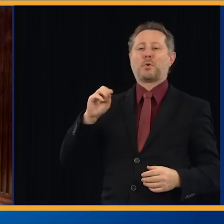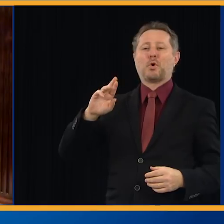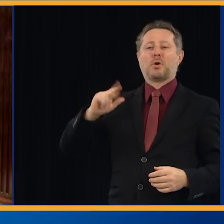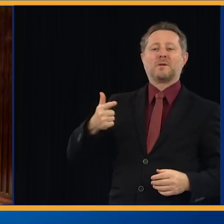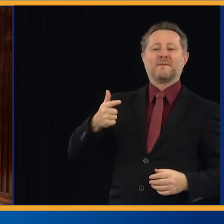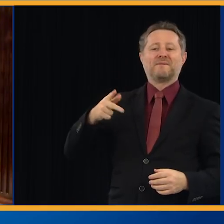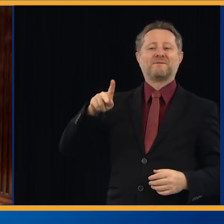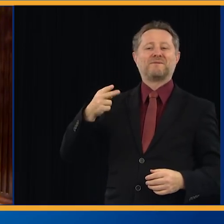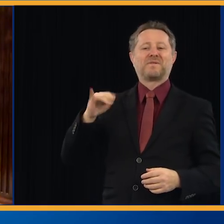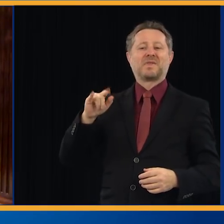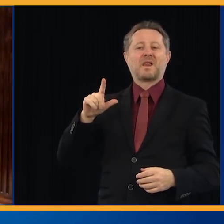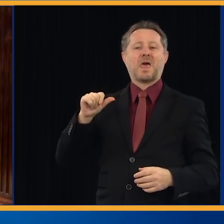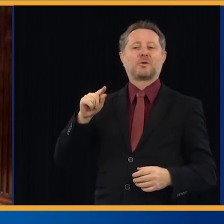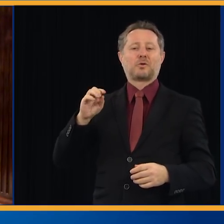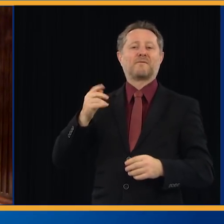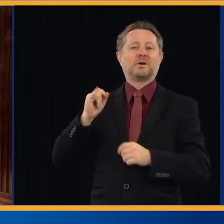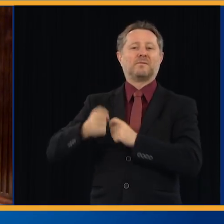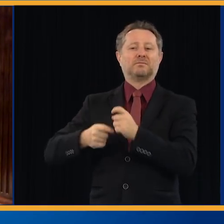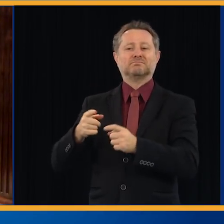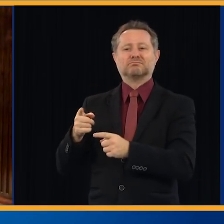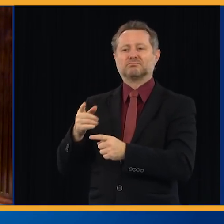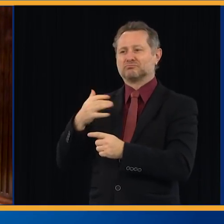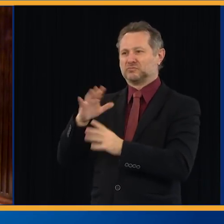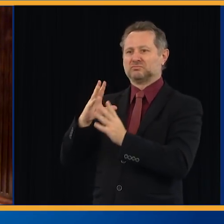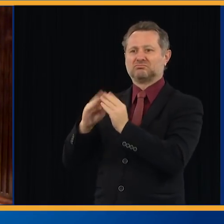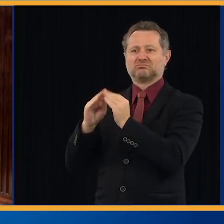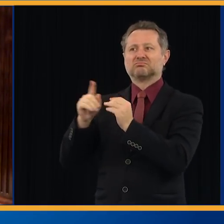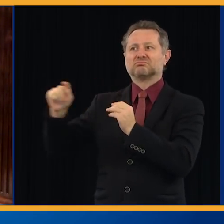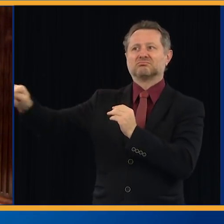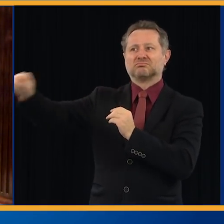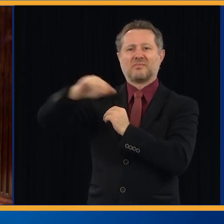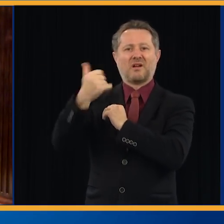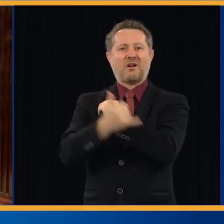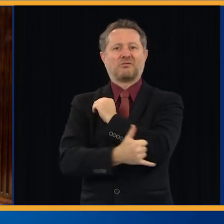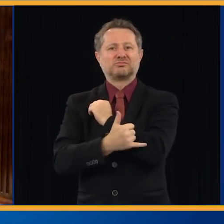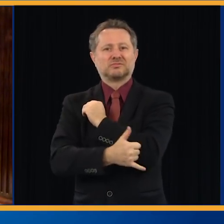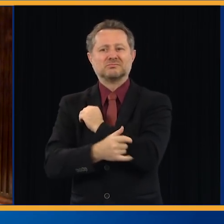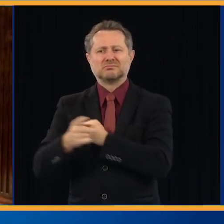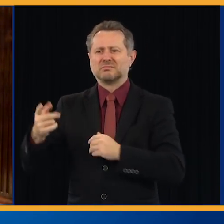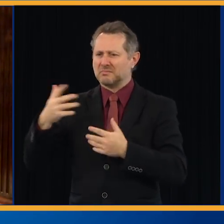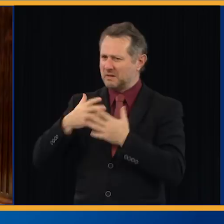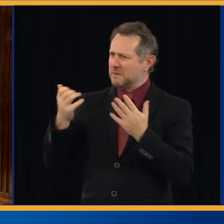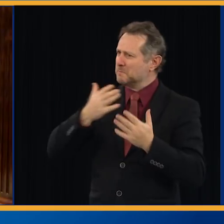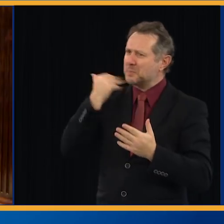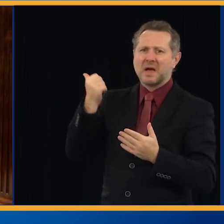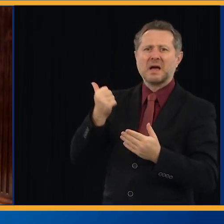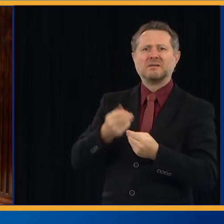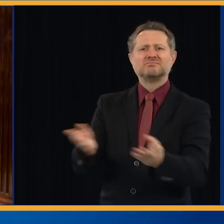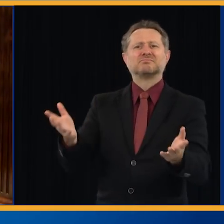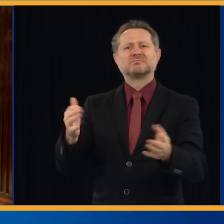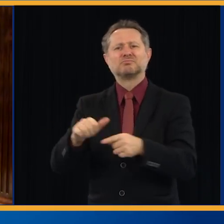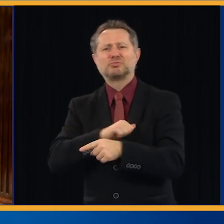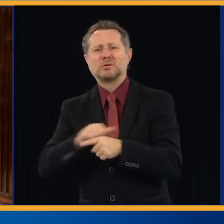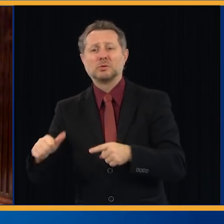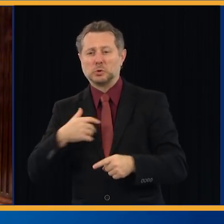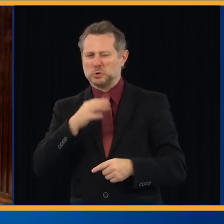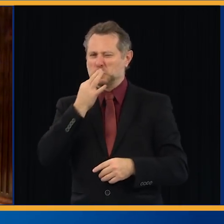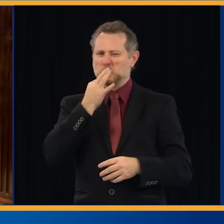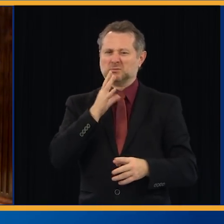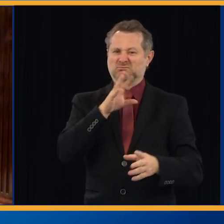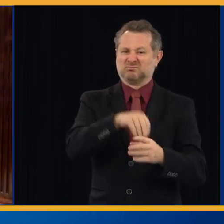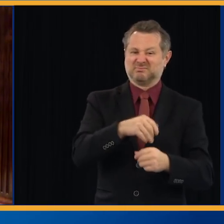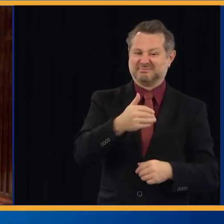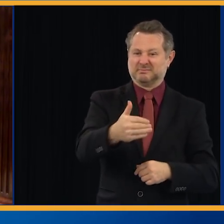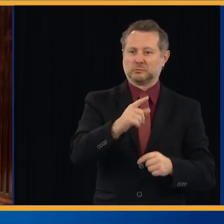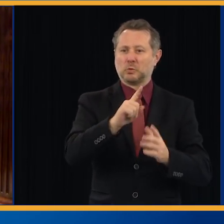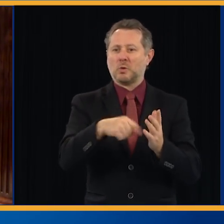In about an hour, I'll be getting on a call with mayors around the country, which is a call we hold every week. It's been a good way to share information